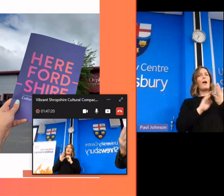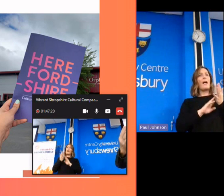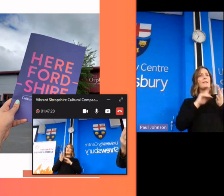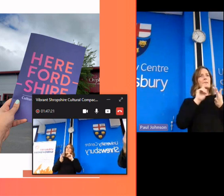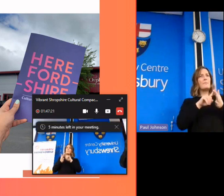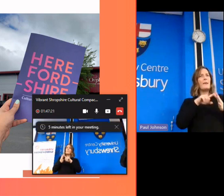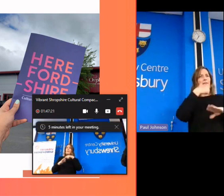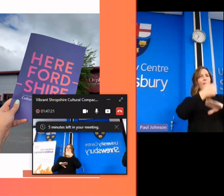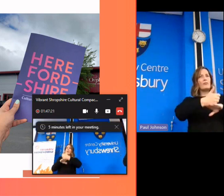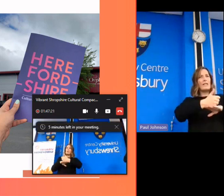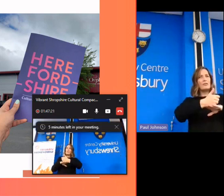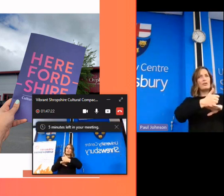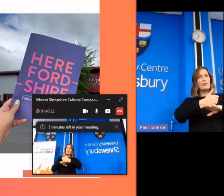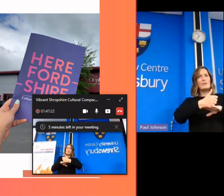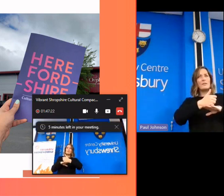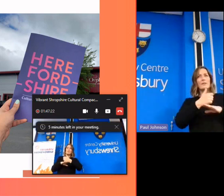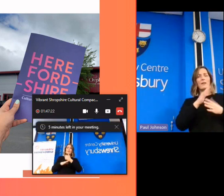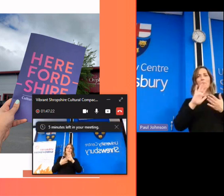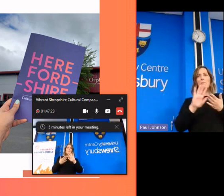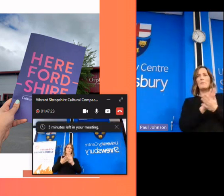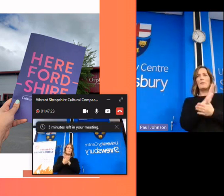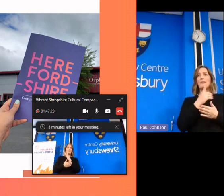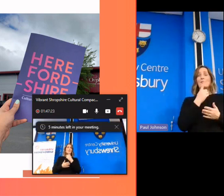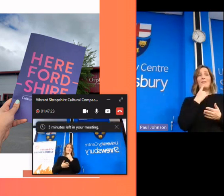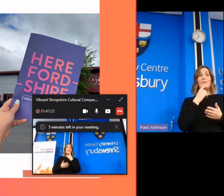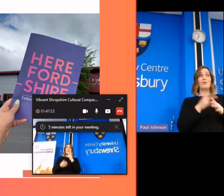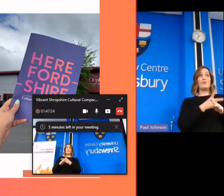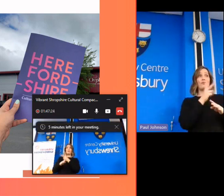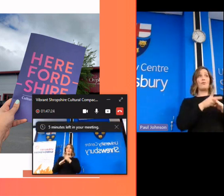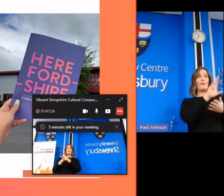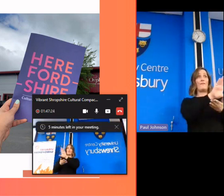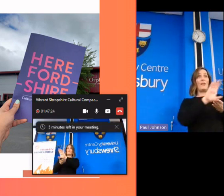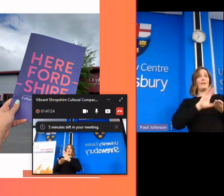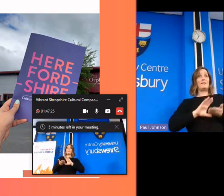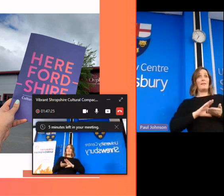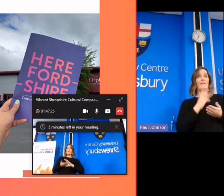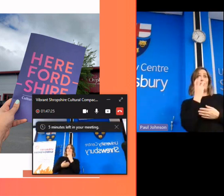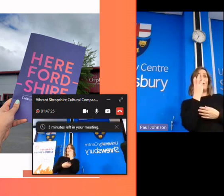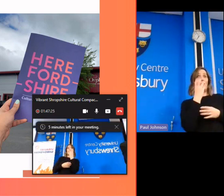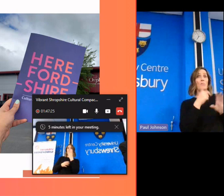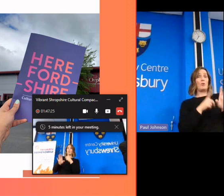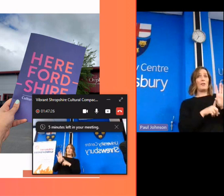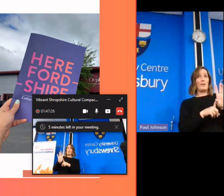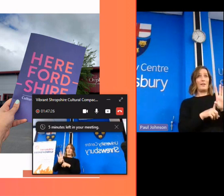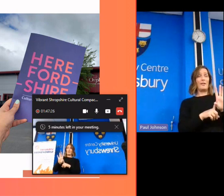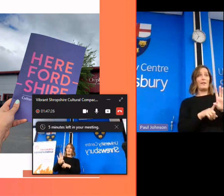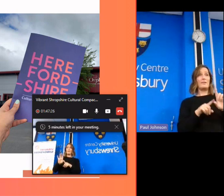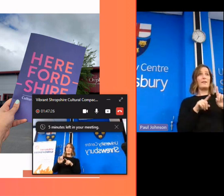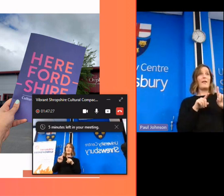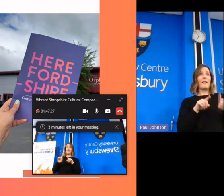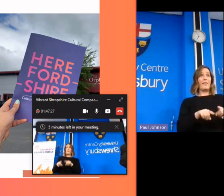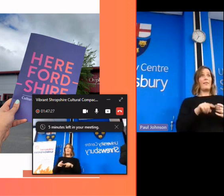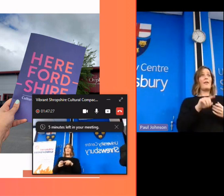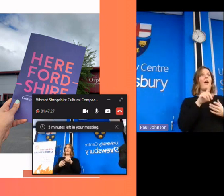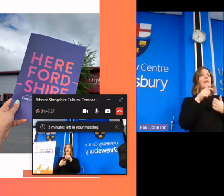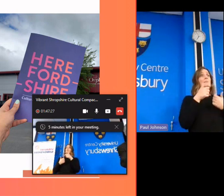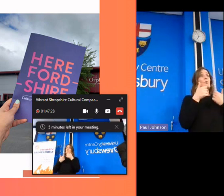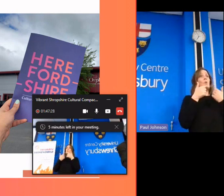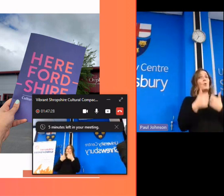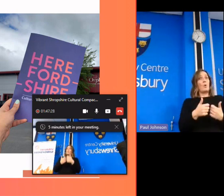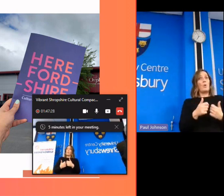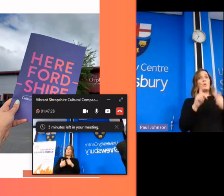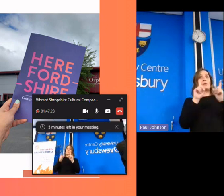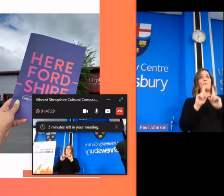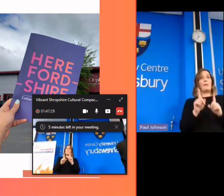fairburn foundation um i'm pleased to say they've just reinvested for another three years in that and that is really putting a couple of good